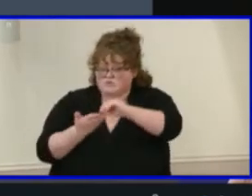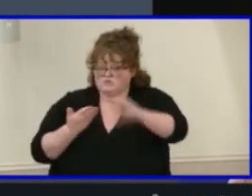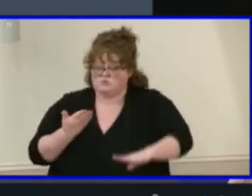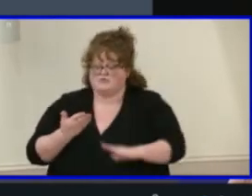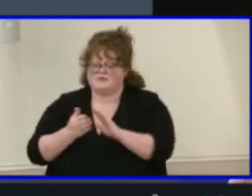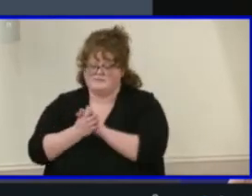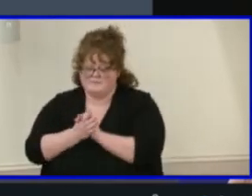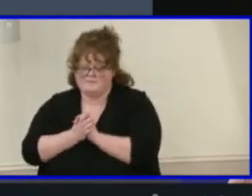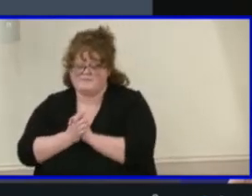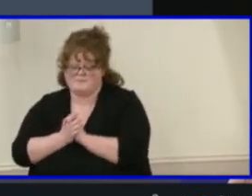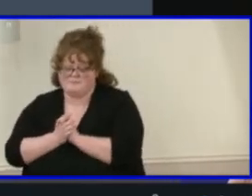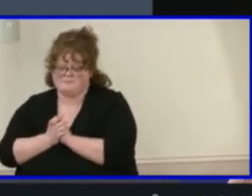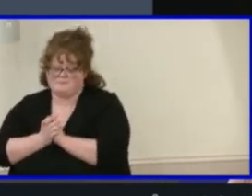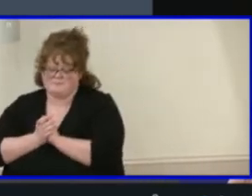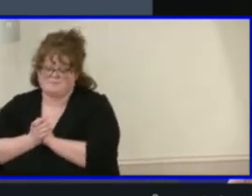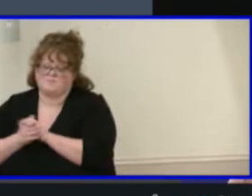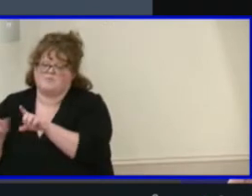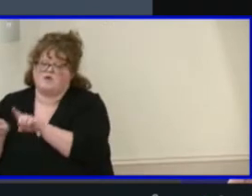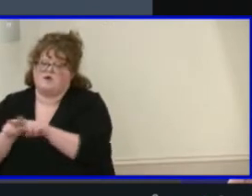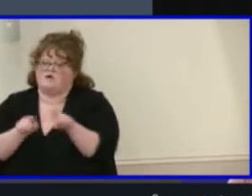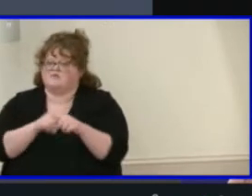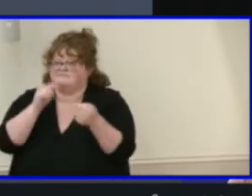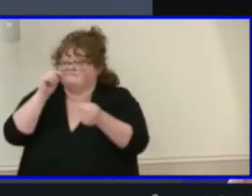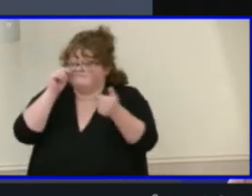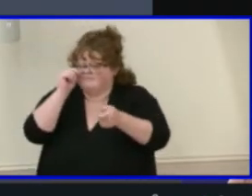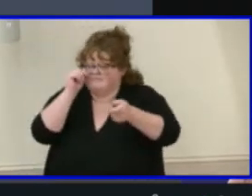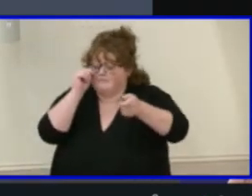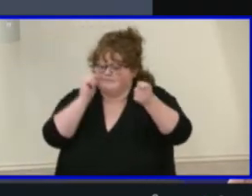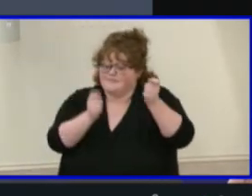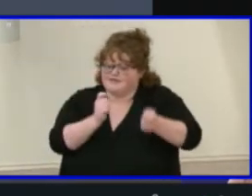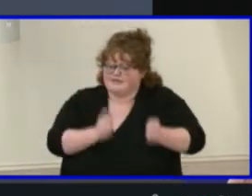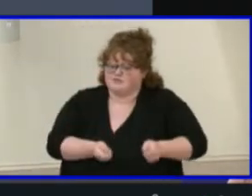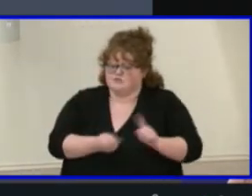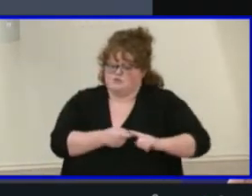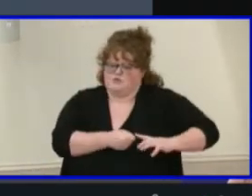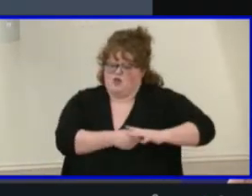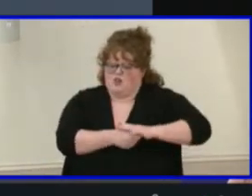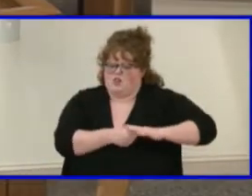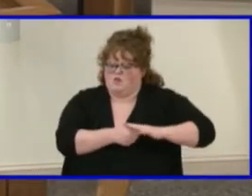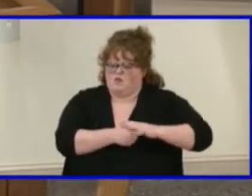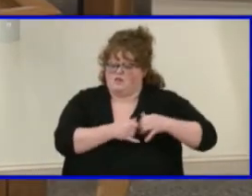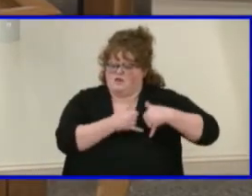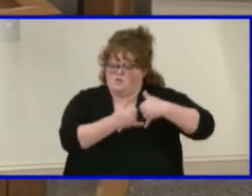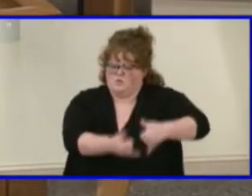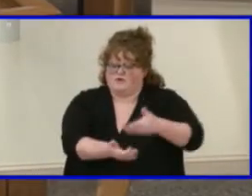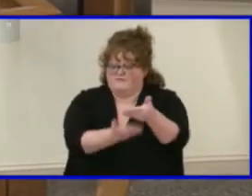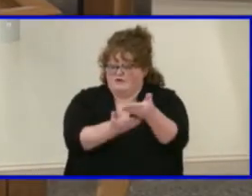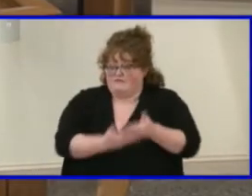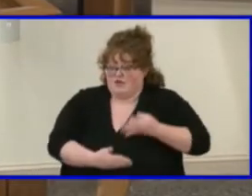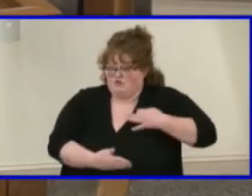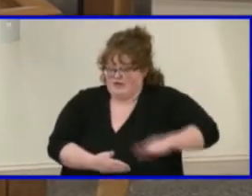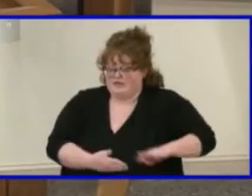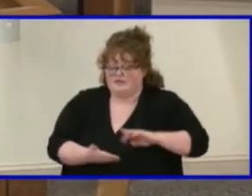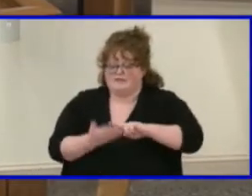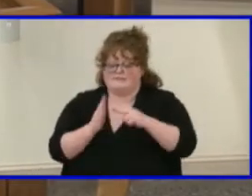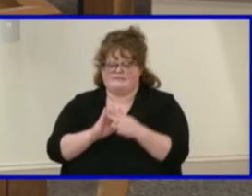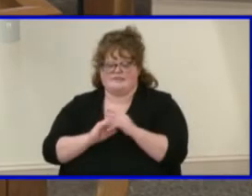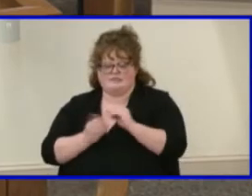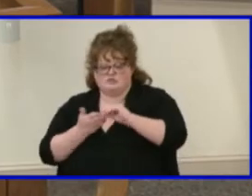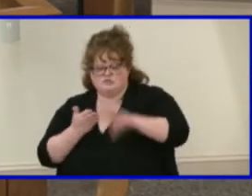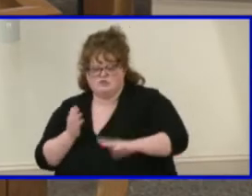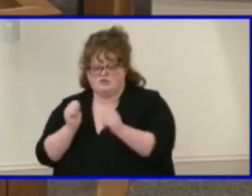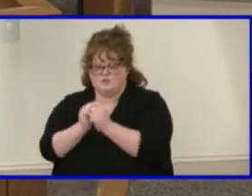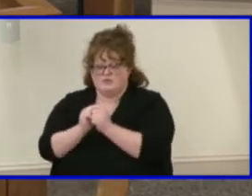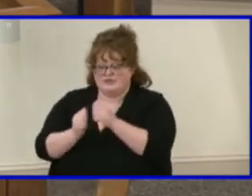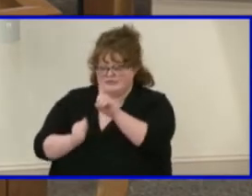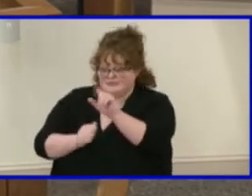Likewise, a slight modification was made to the locally awarded verified credit section to further clarify students with disabilities opportunities